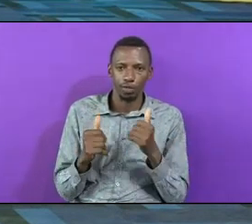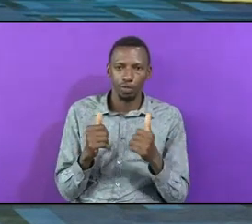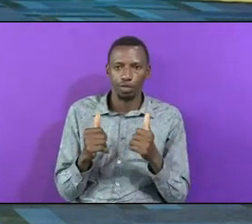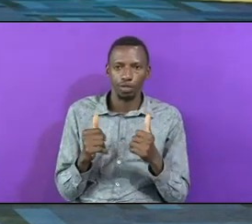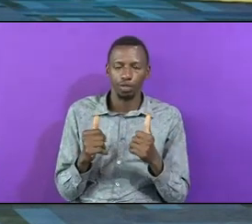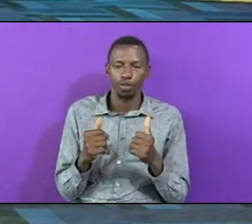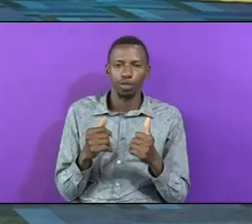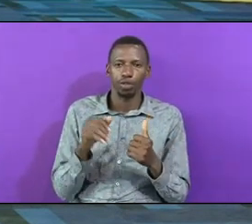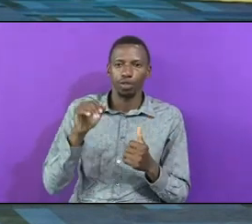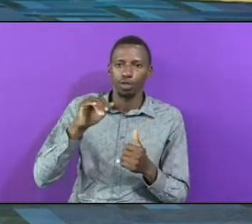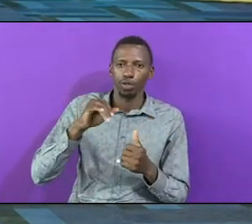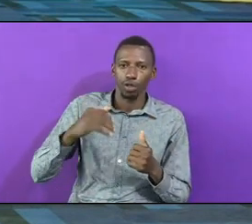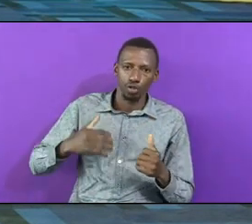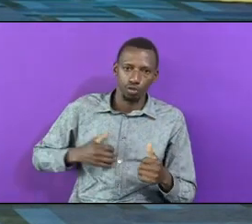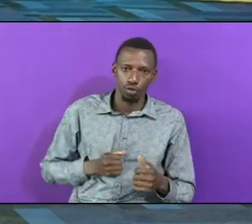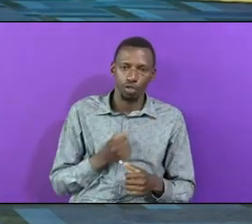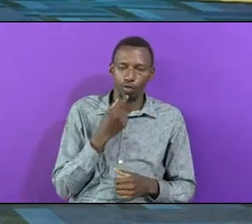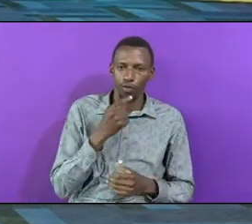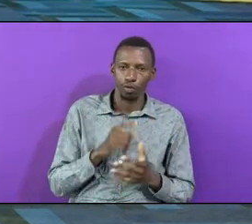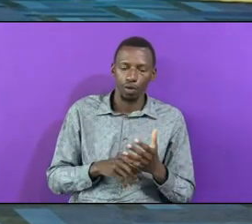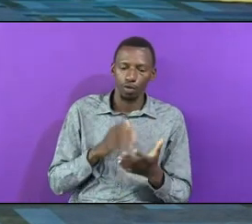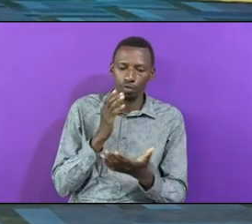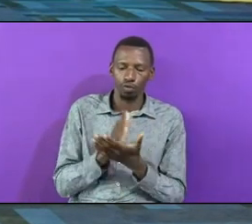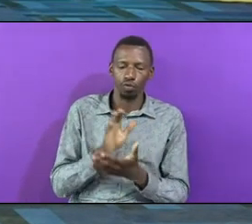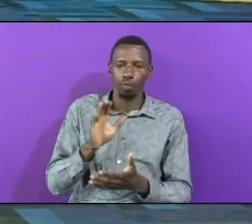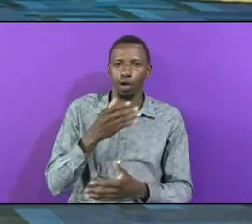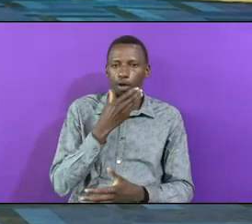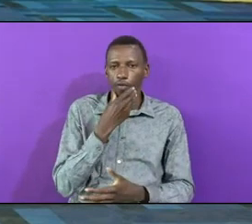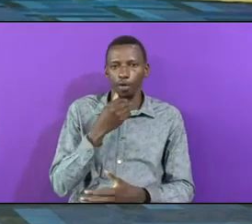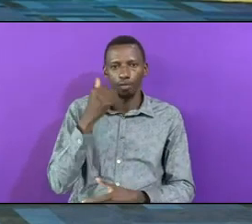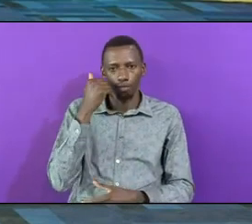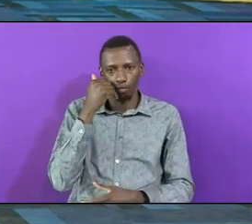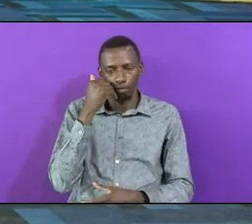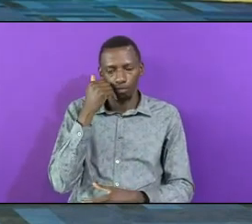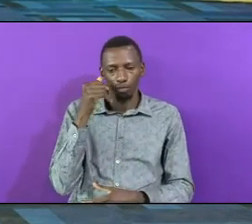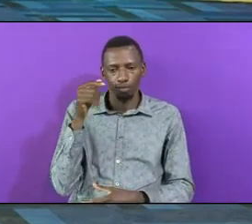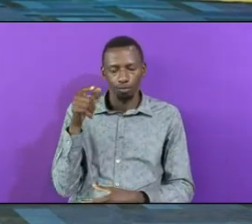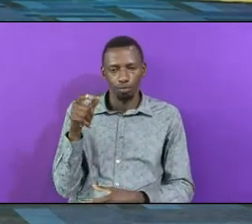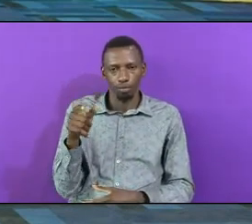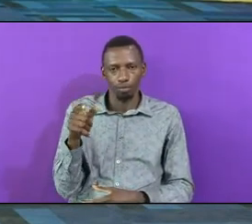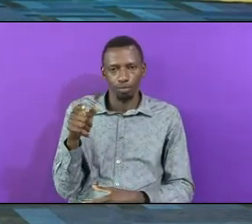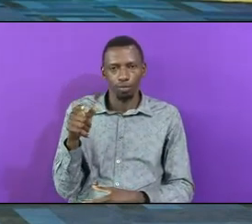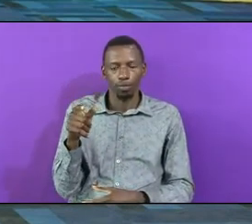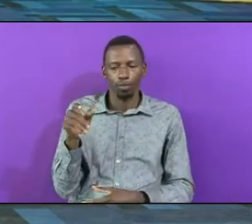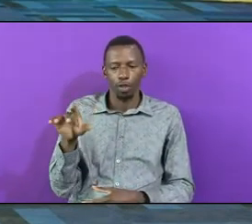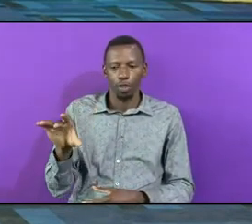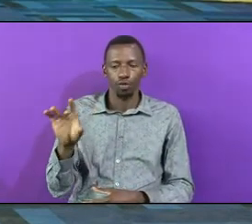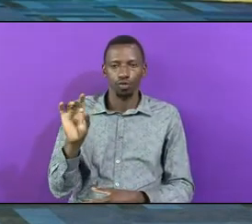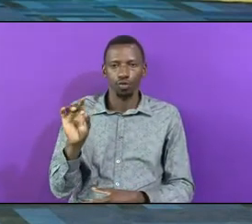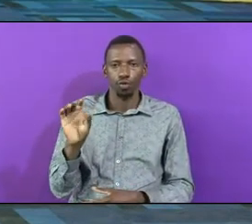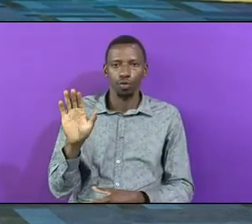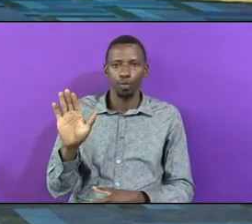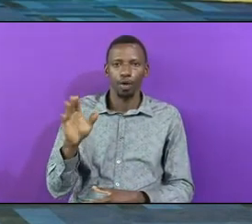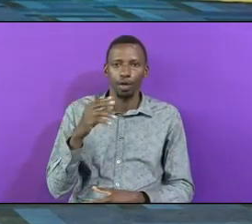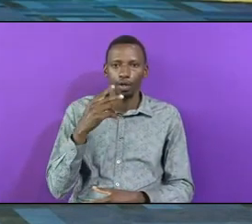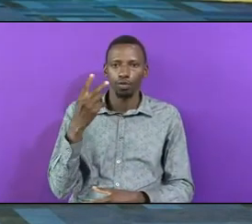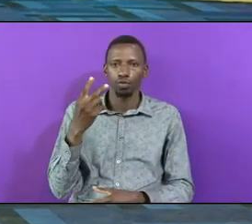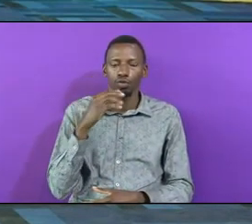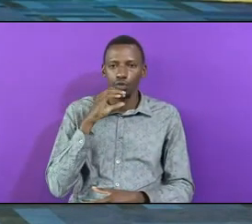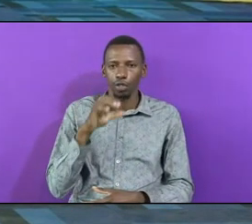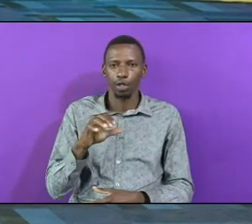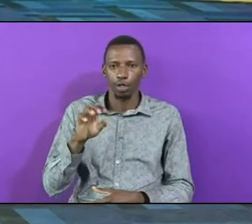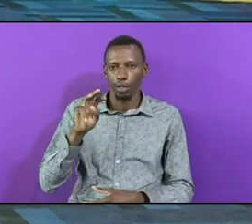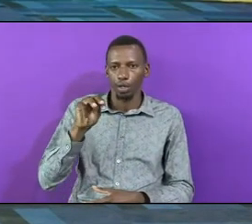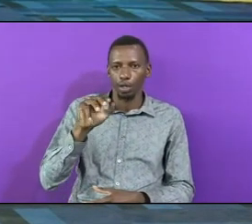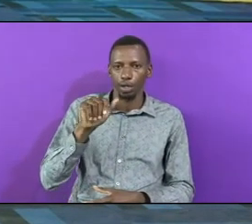Indeed Your Father Is Sick And He Took With Him His Two Sons Manasseh And Ephraim